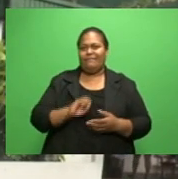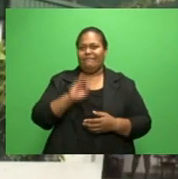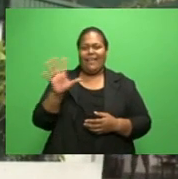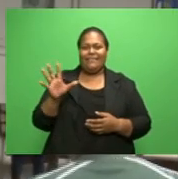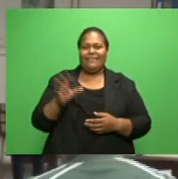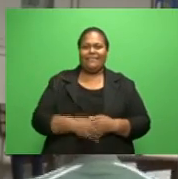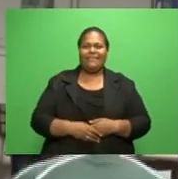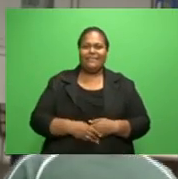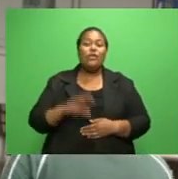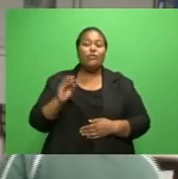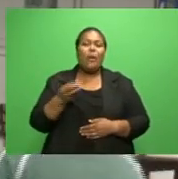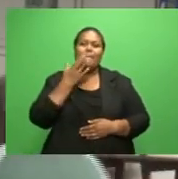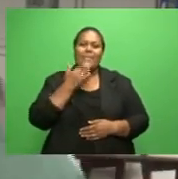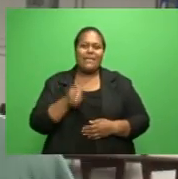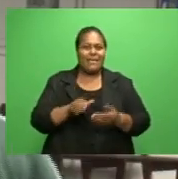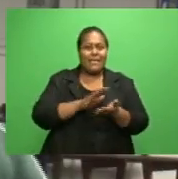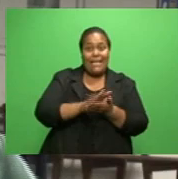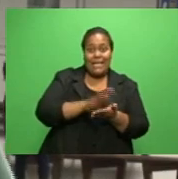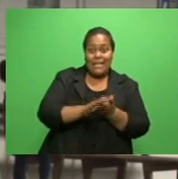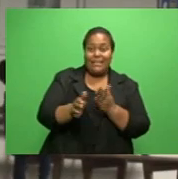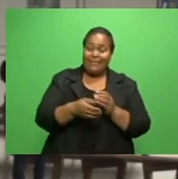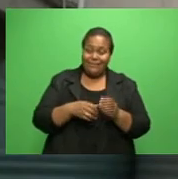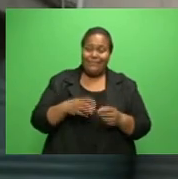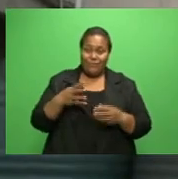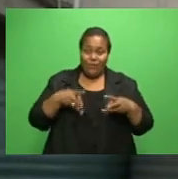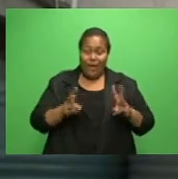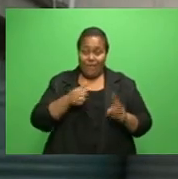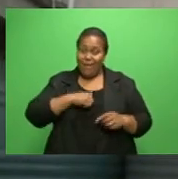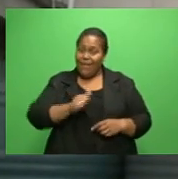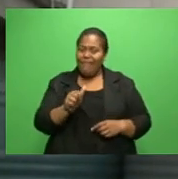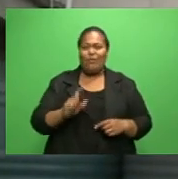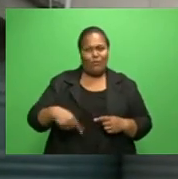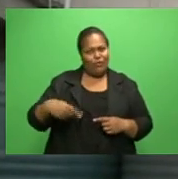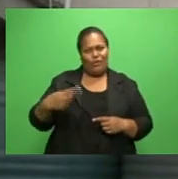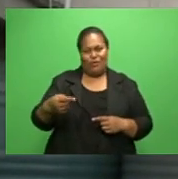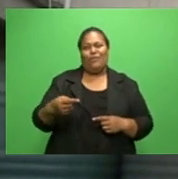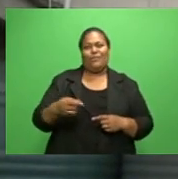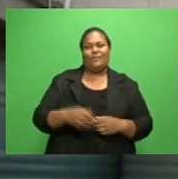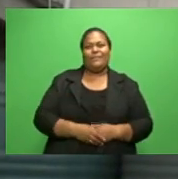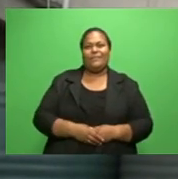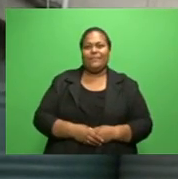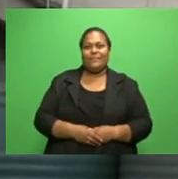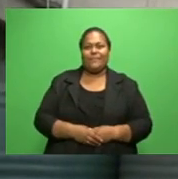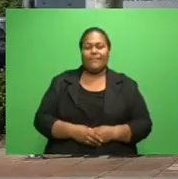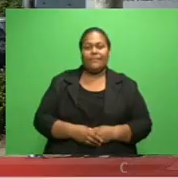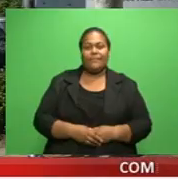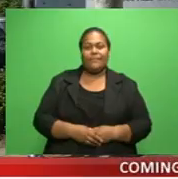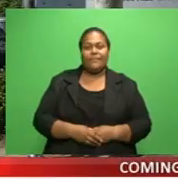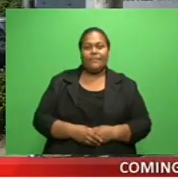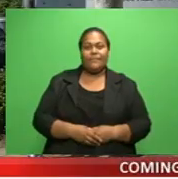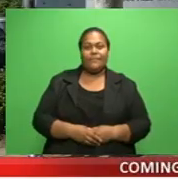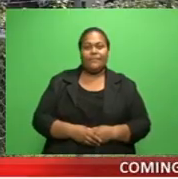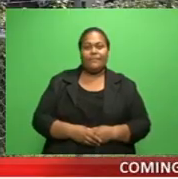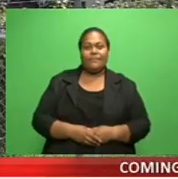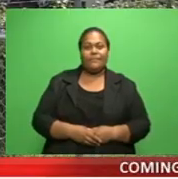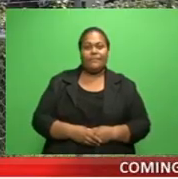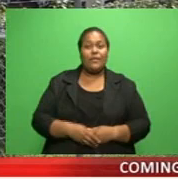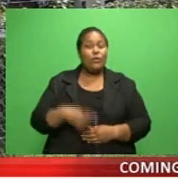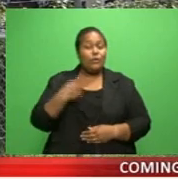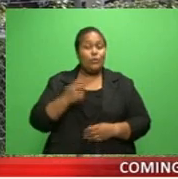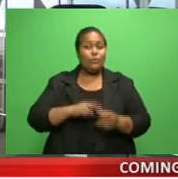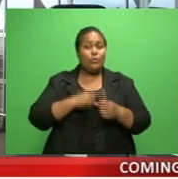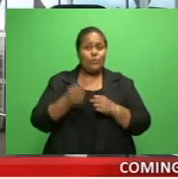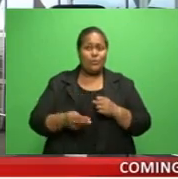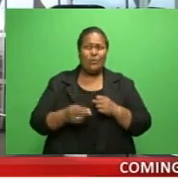spike in the flu, which is common this time of the year. Krithika Kumar, FBC News. Up ahead,